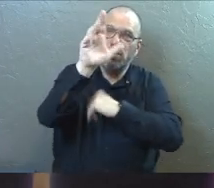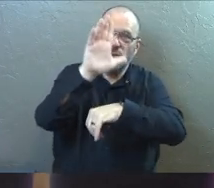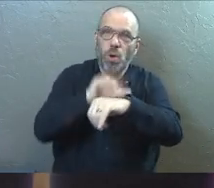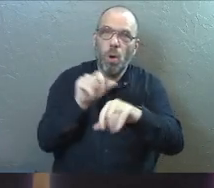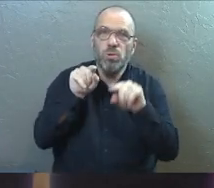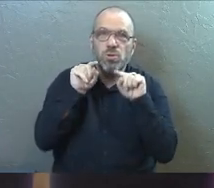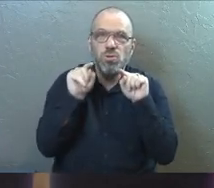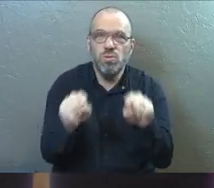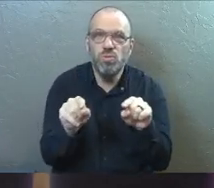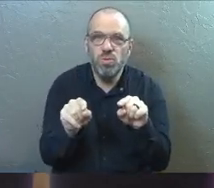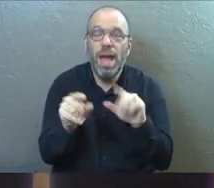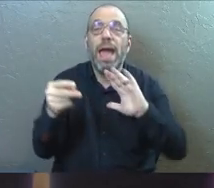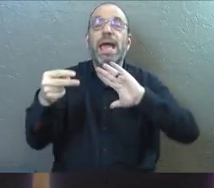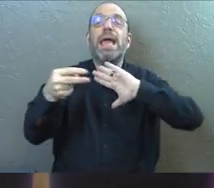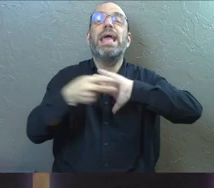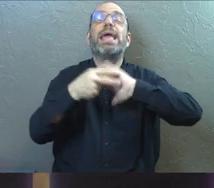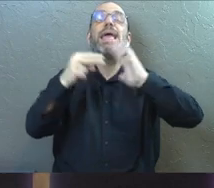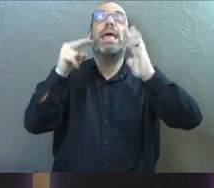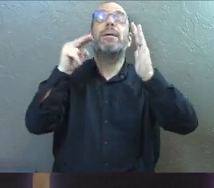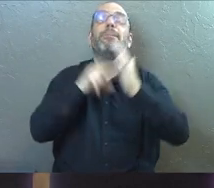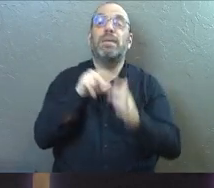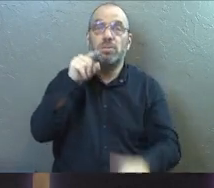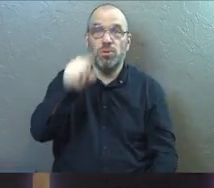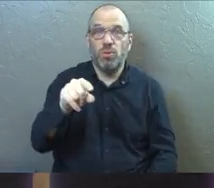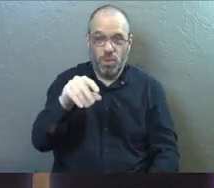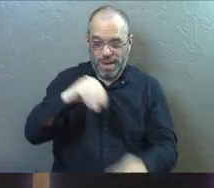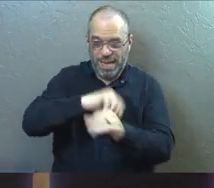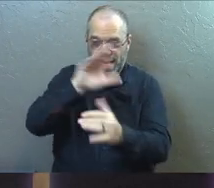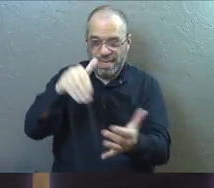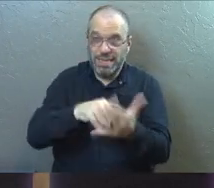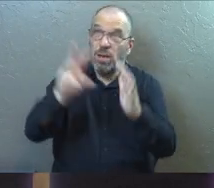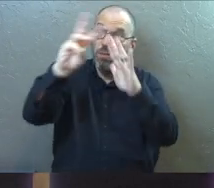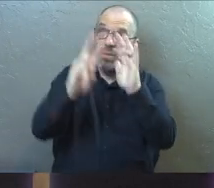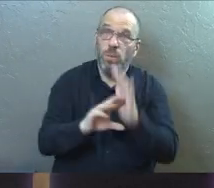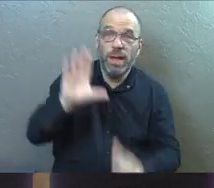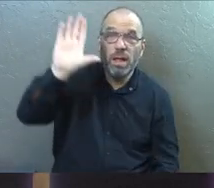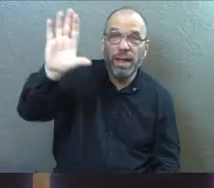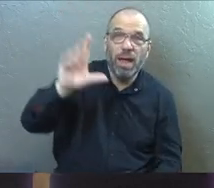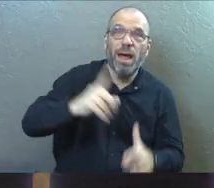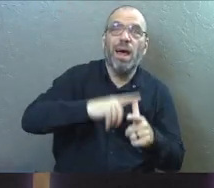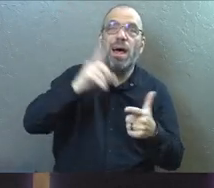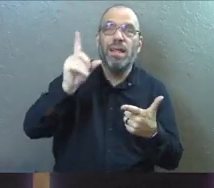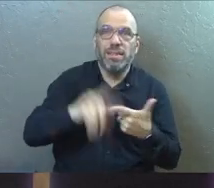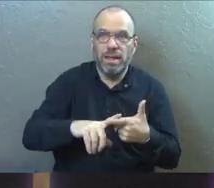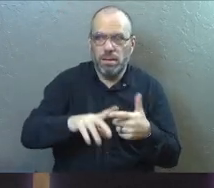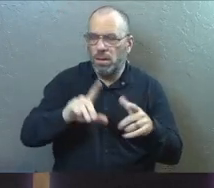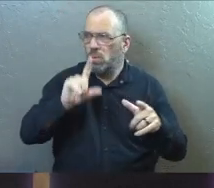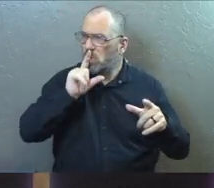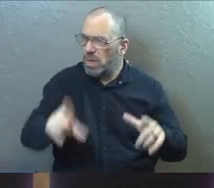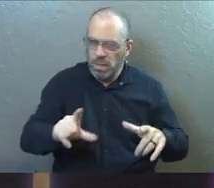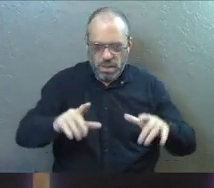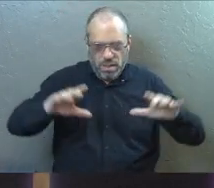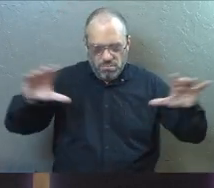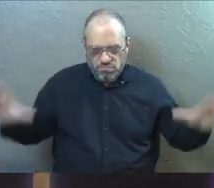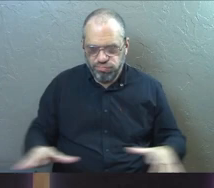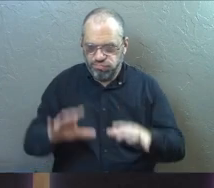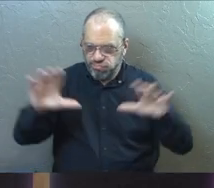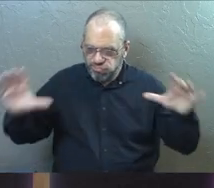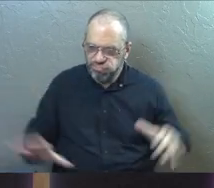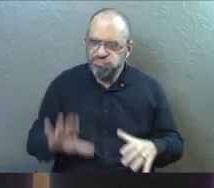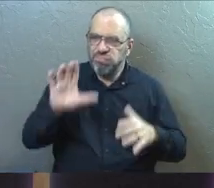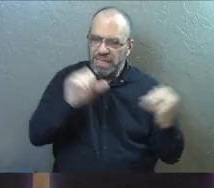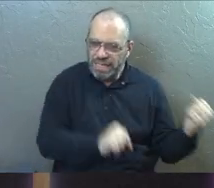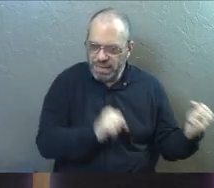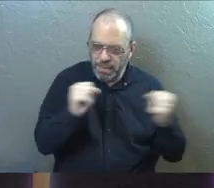do. That means if you're in the center of his will, you should be absolutely functioning in the